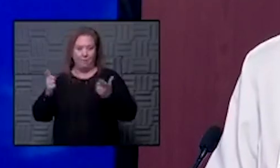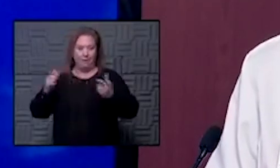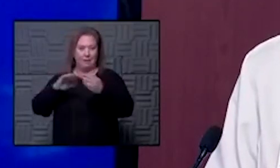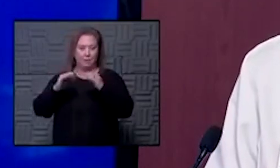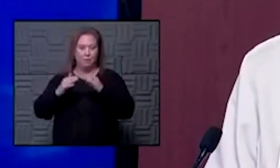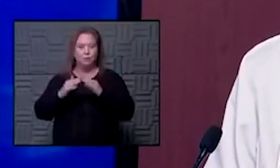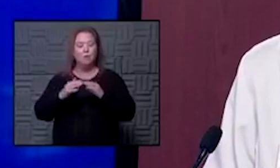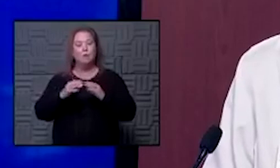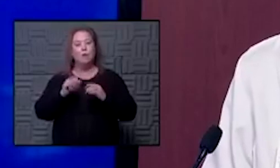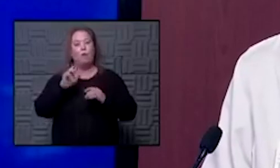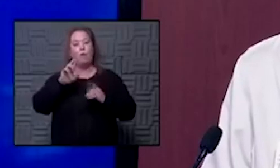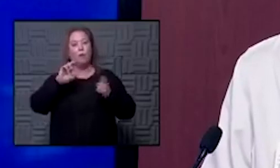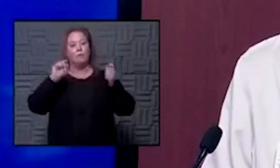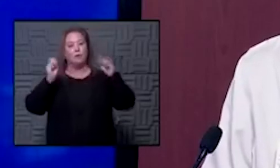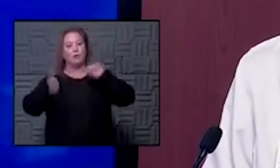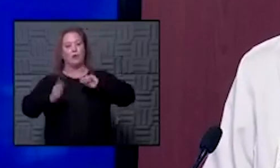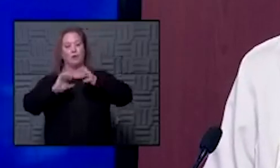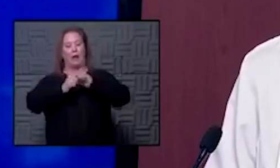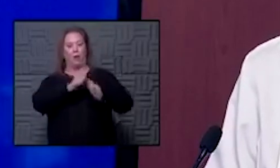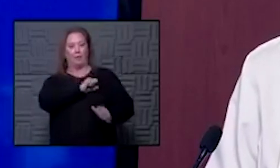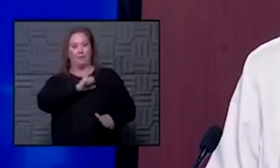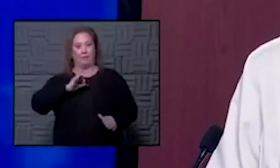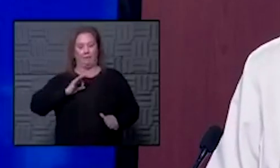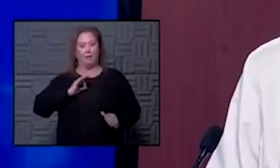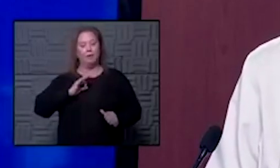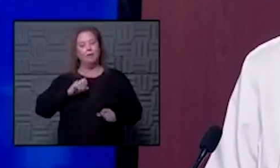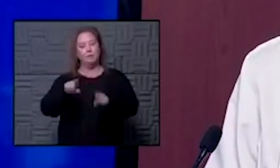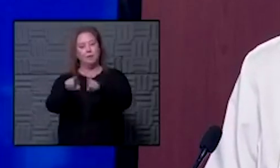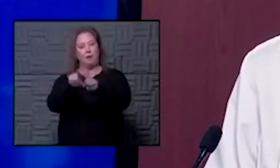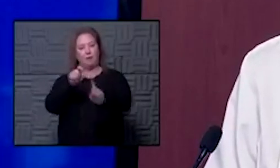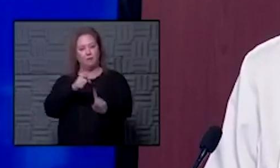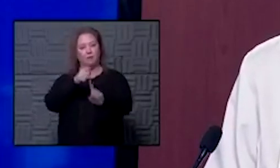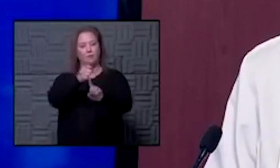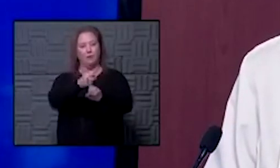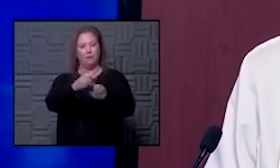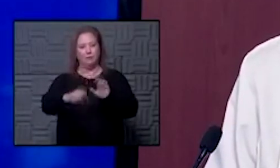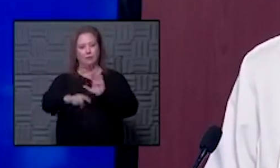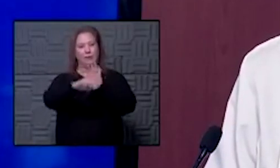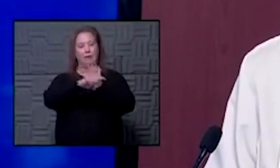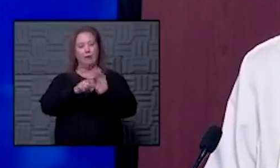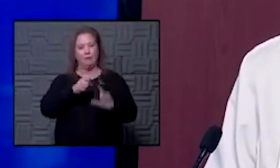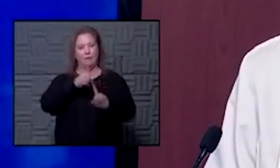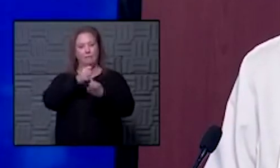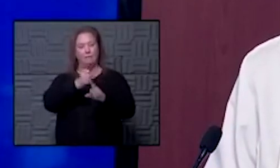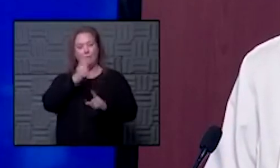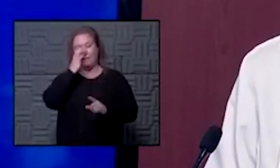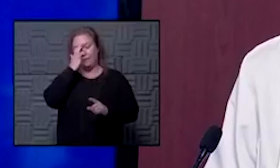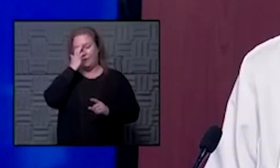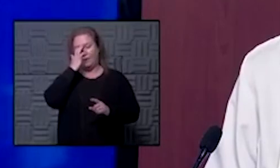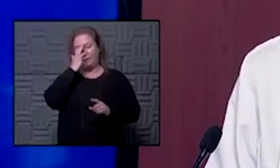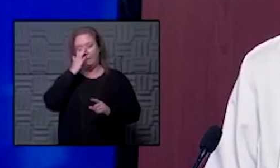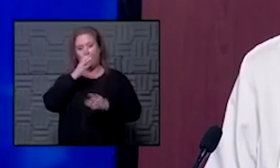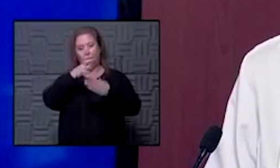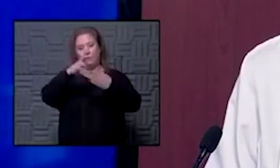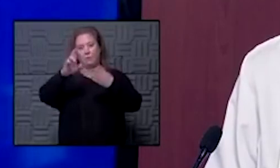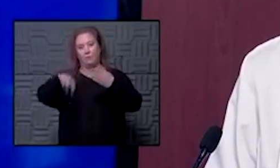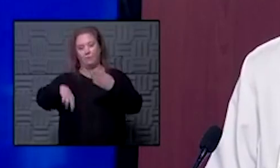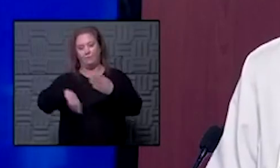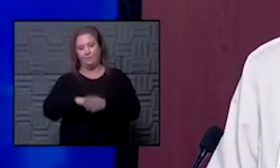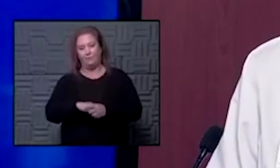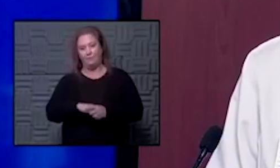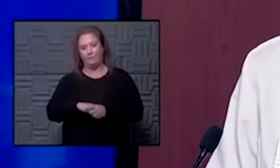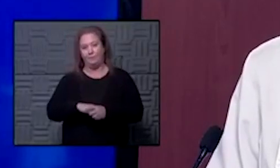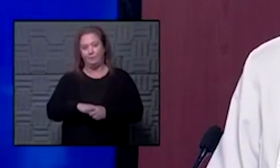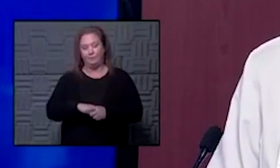or we have to change how we staff which has an impact probably a negative impact to some degree on outcomes in patient care